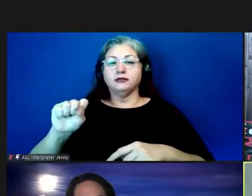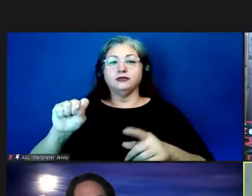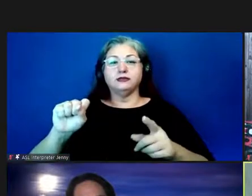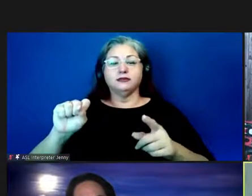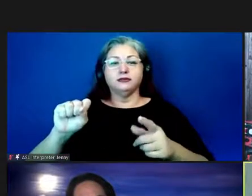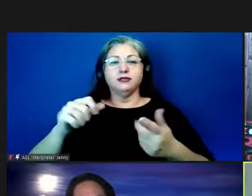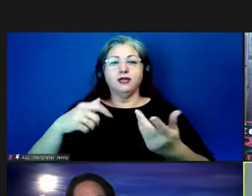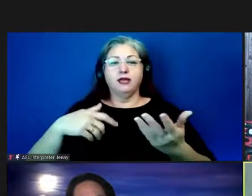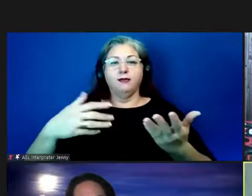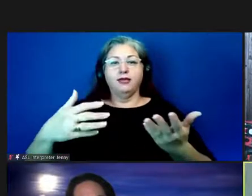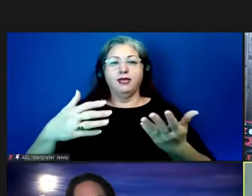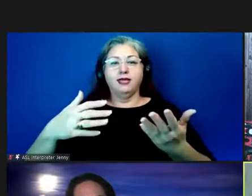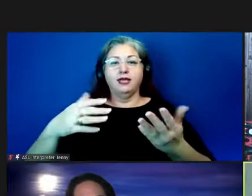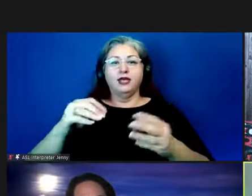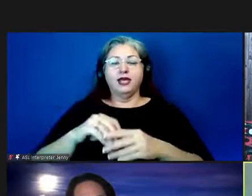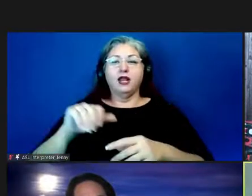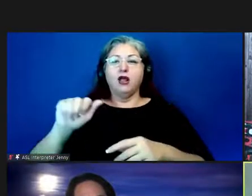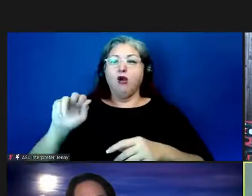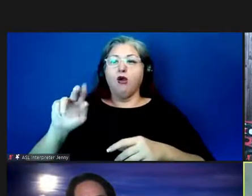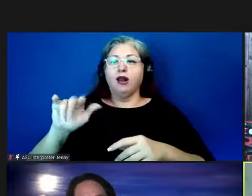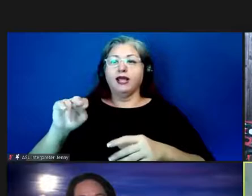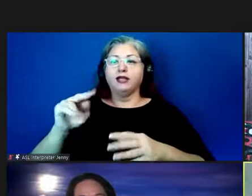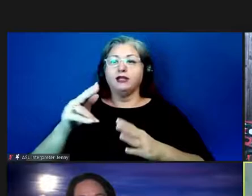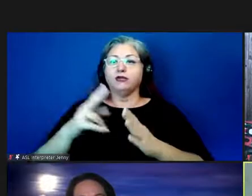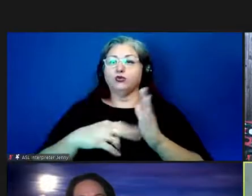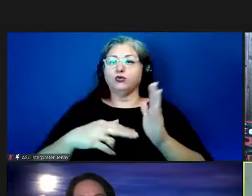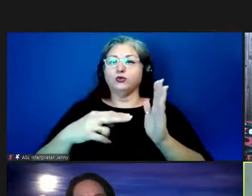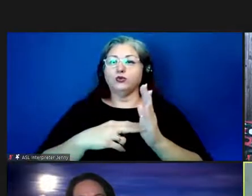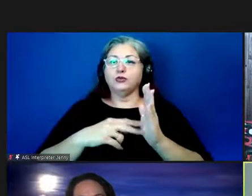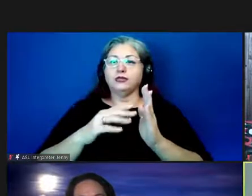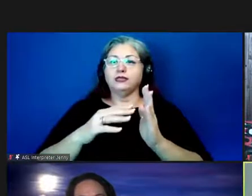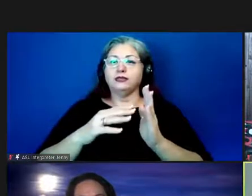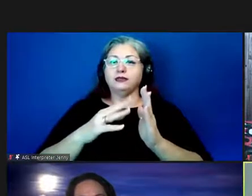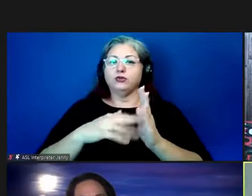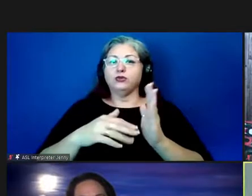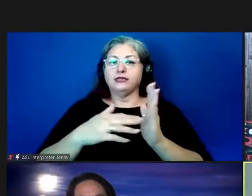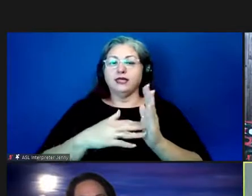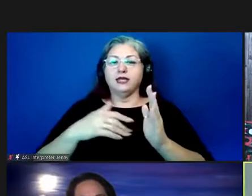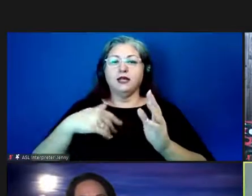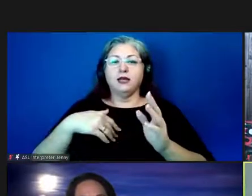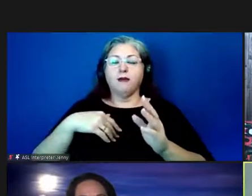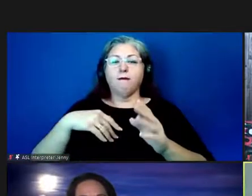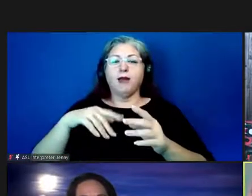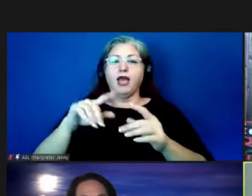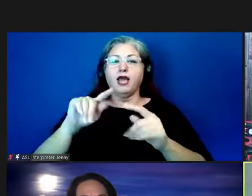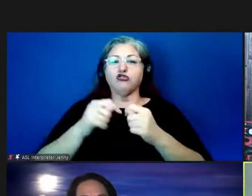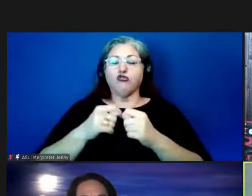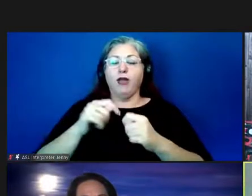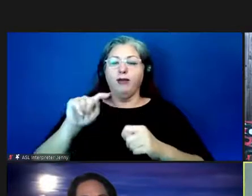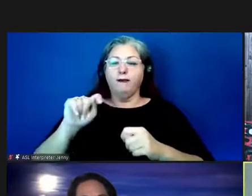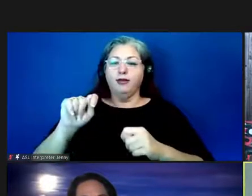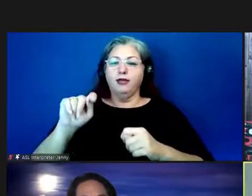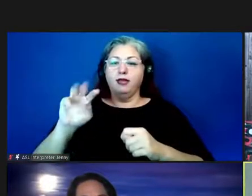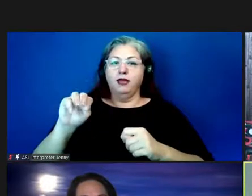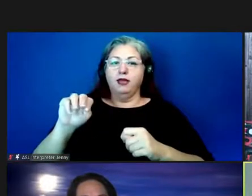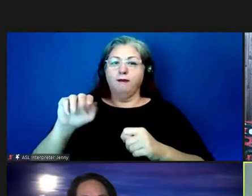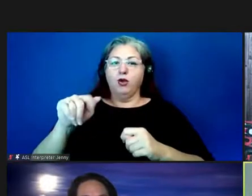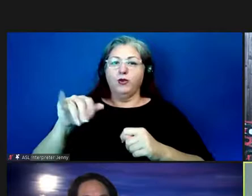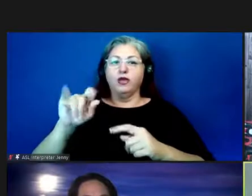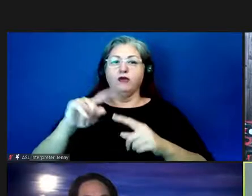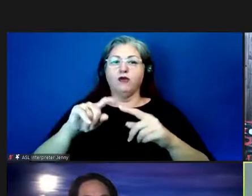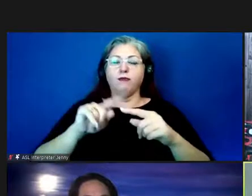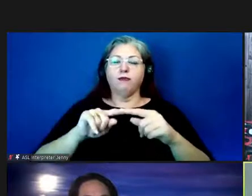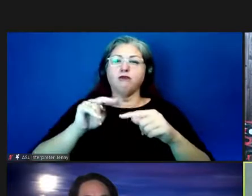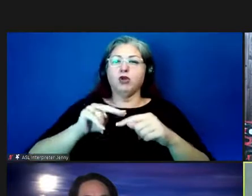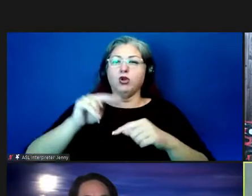I'm here in Auckland, Zealand. My tribe is ngāpui of the far north of our